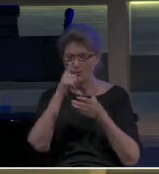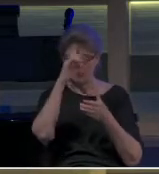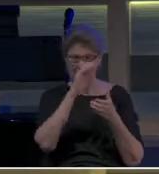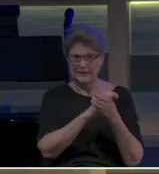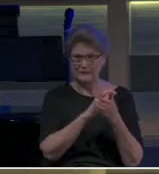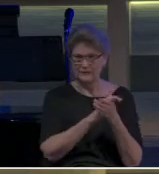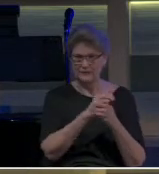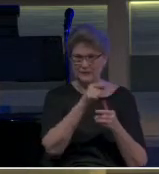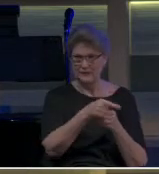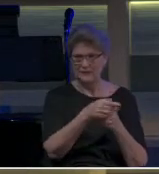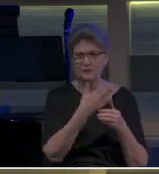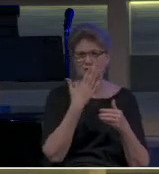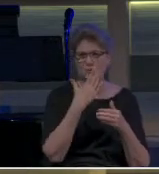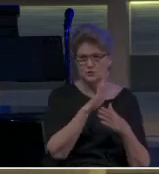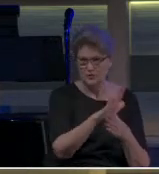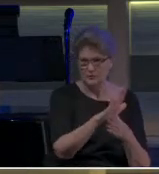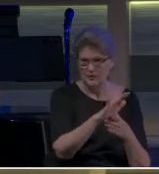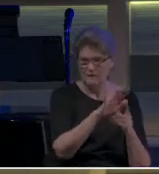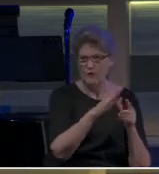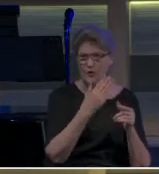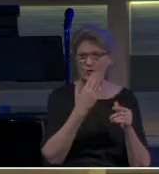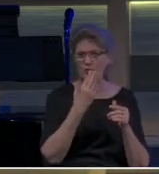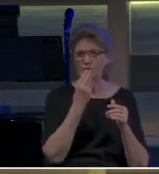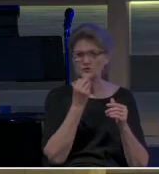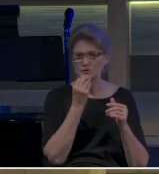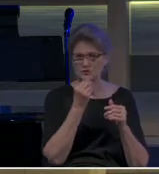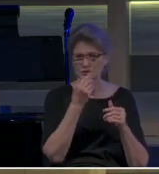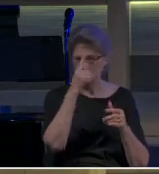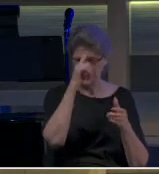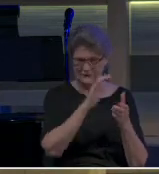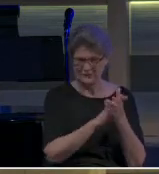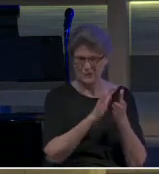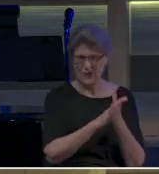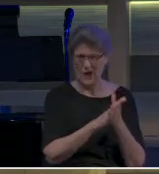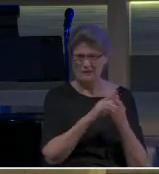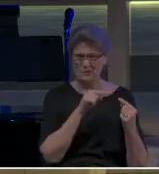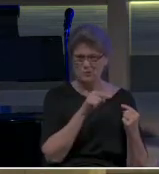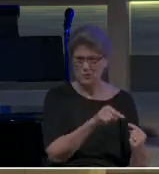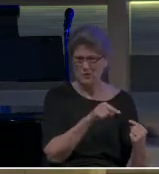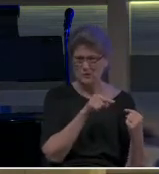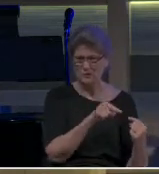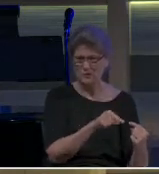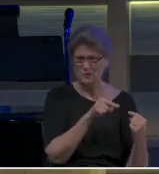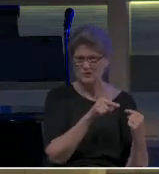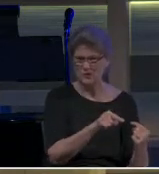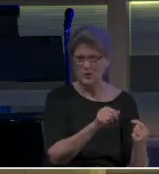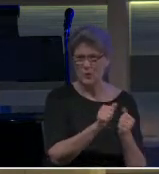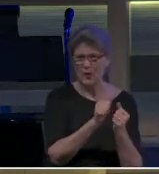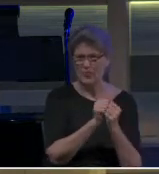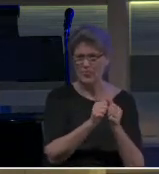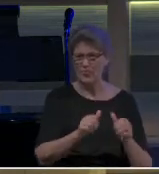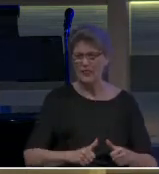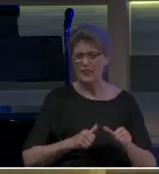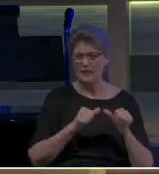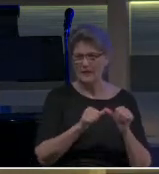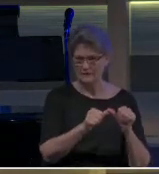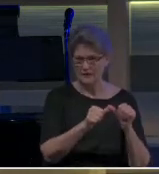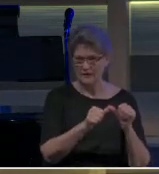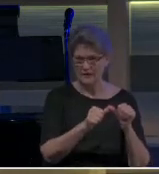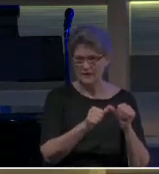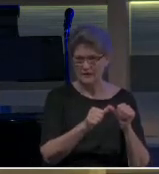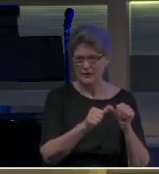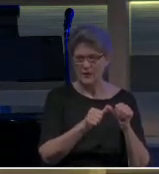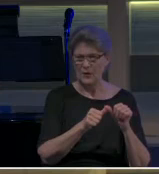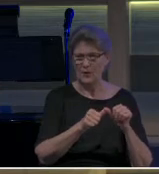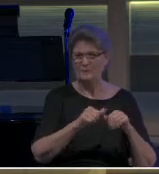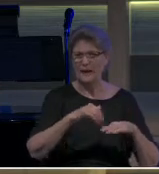in Jerusalem, for the Jewish believers in Jerusalem who were having trouble making ends meet. And again, we read about that in 2 Corinthians.